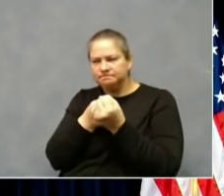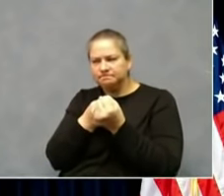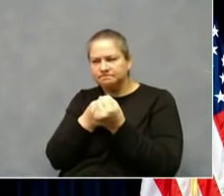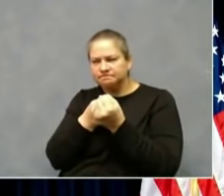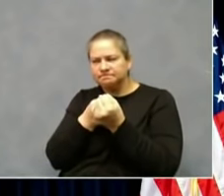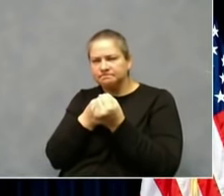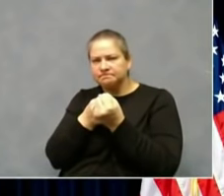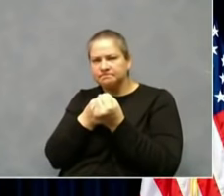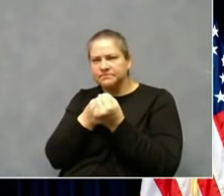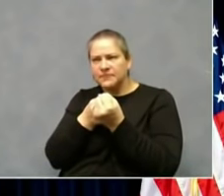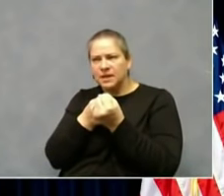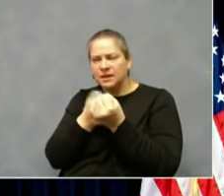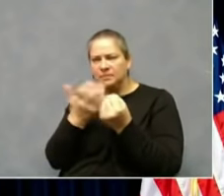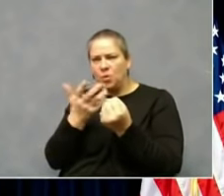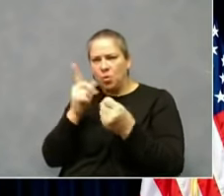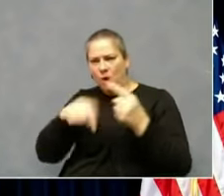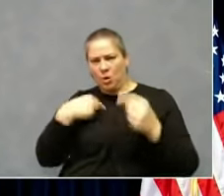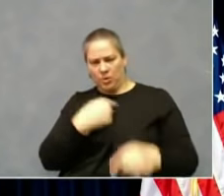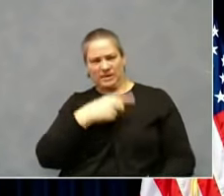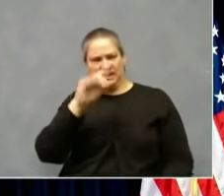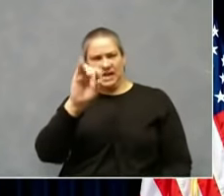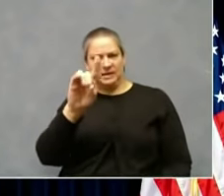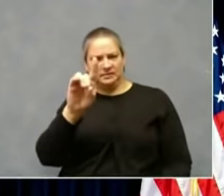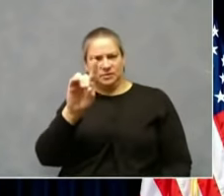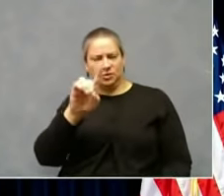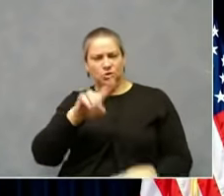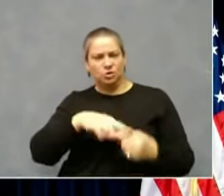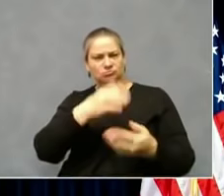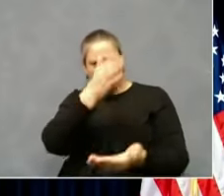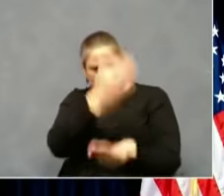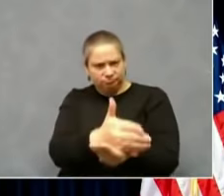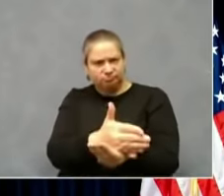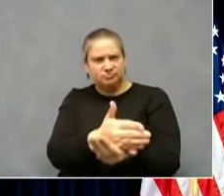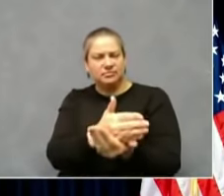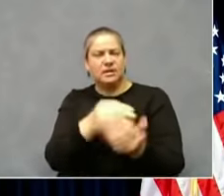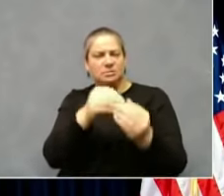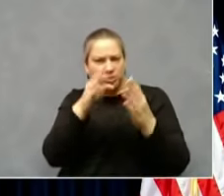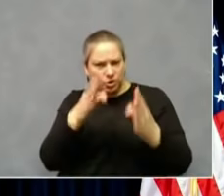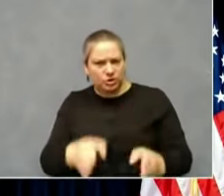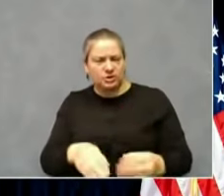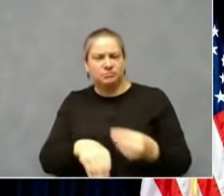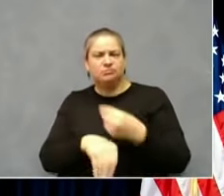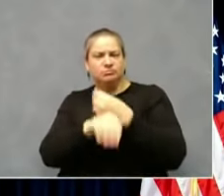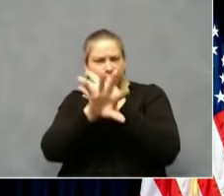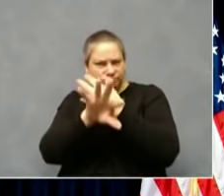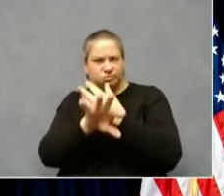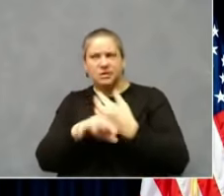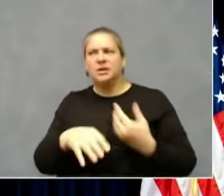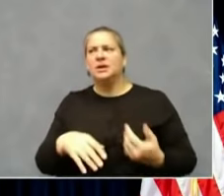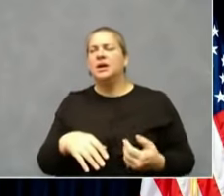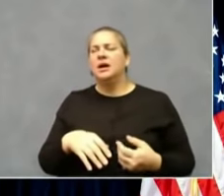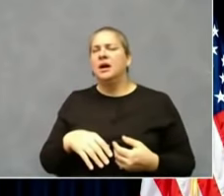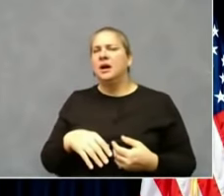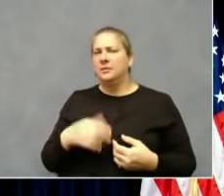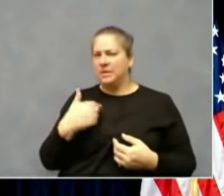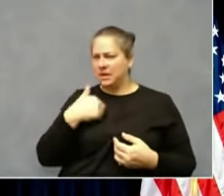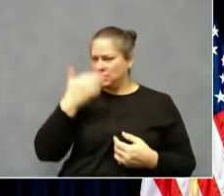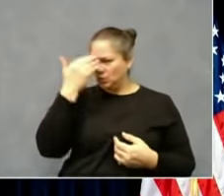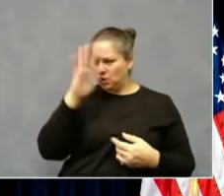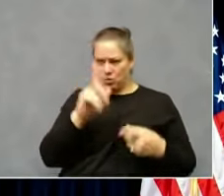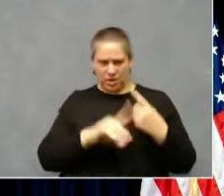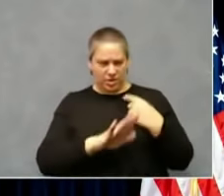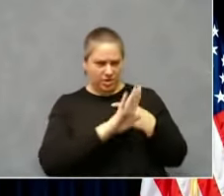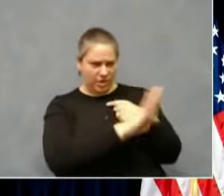that we took targeted services aren't an entire grade coming in, but I don't know about their full plan. I don't want to